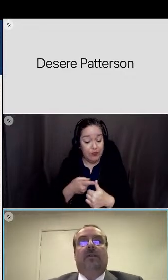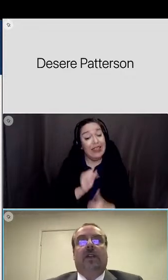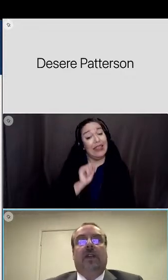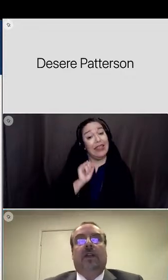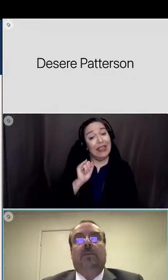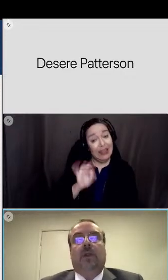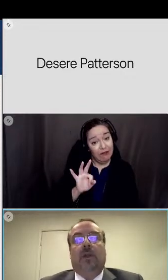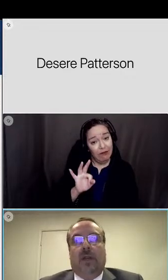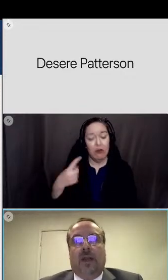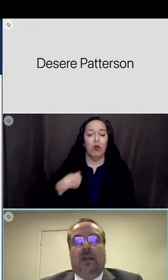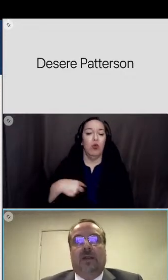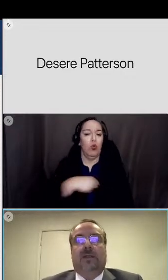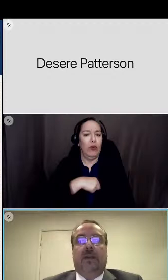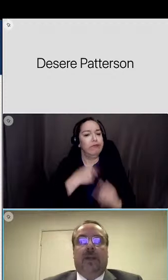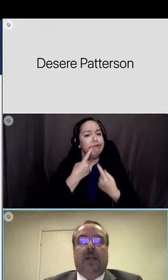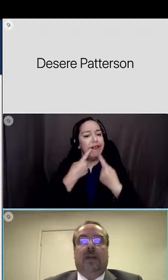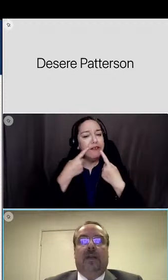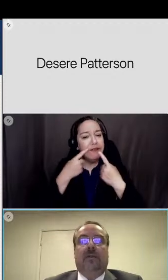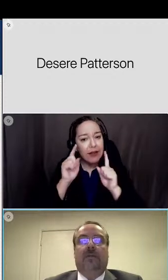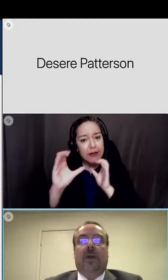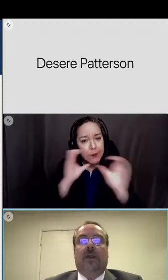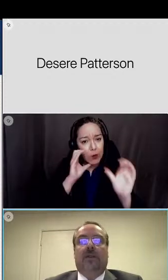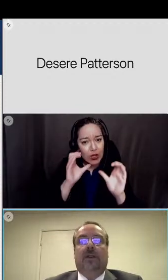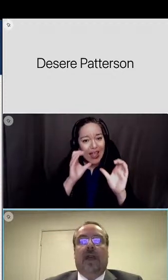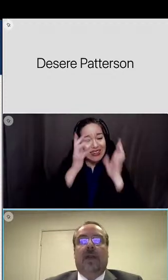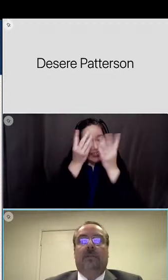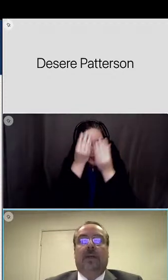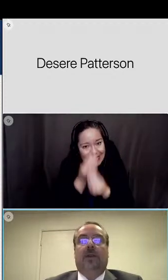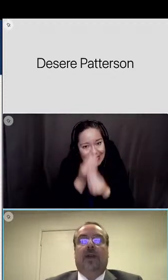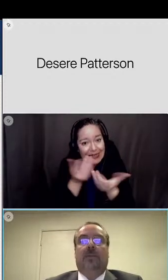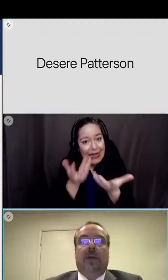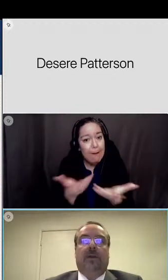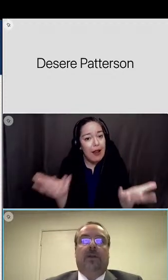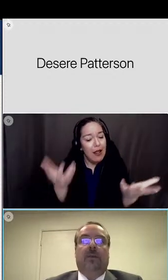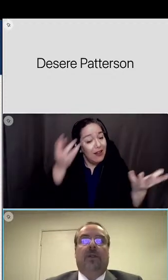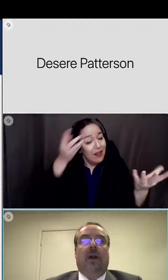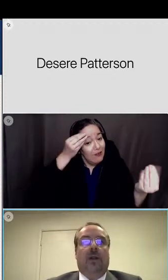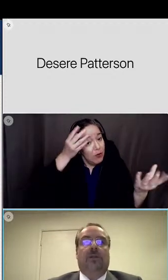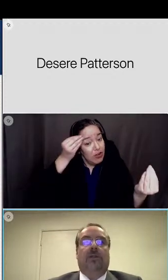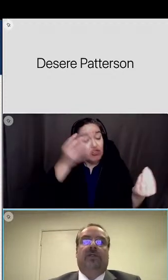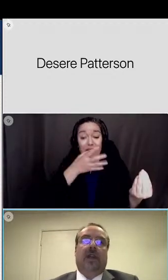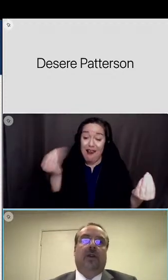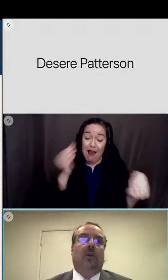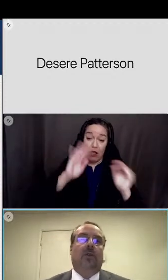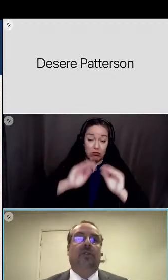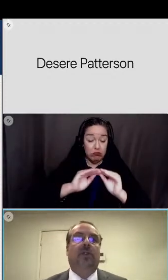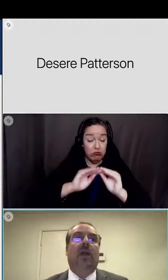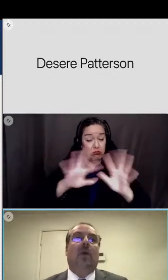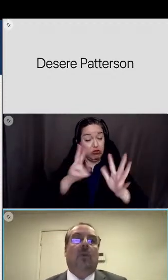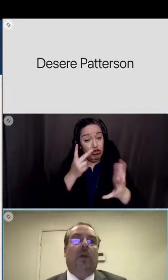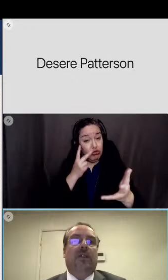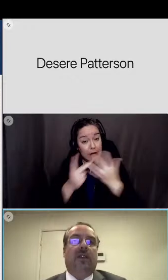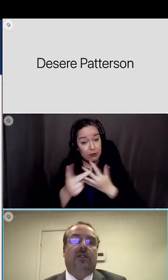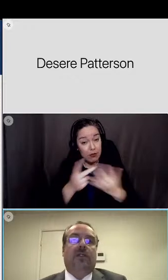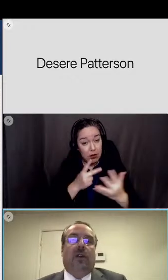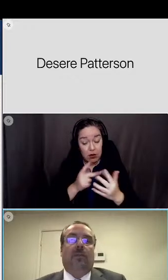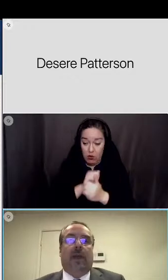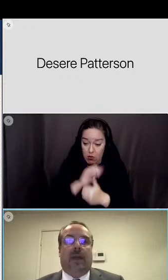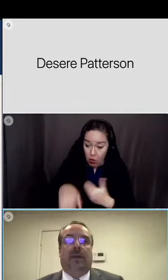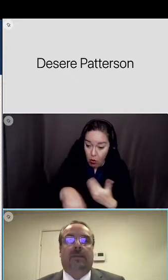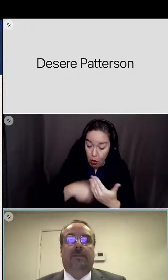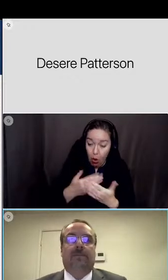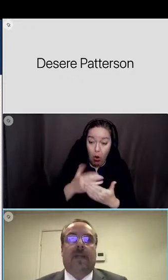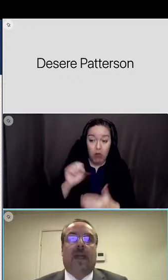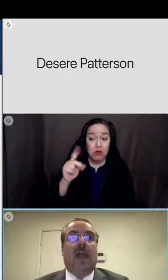we effectively communicate disseminate information and be transparent with all stakeholders when decisions